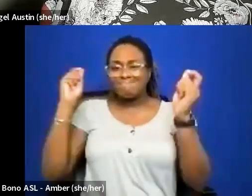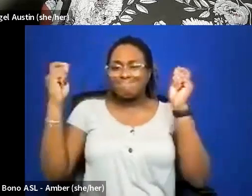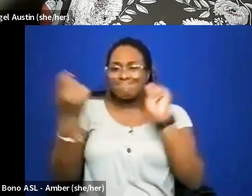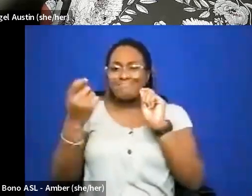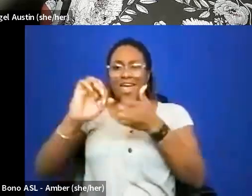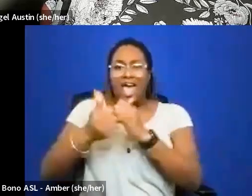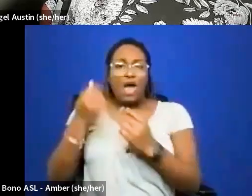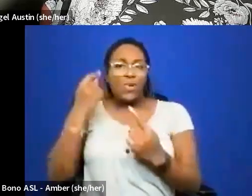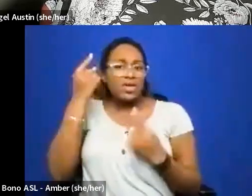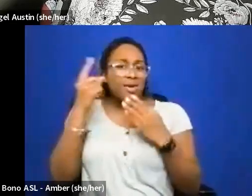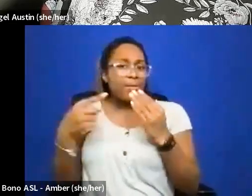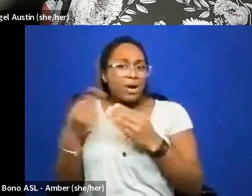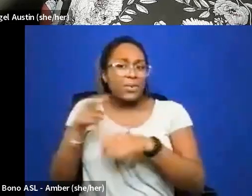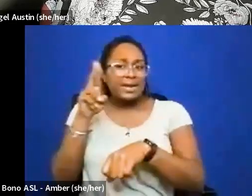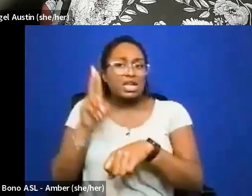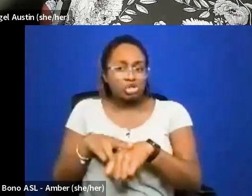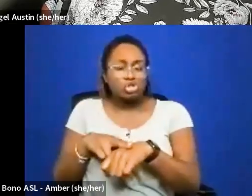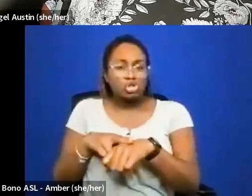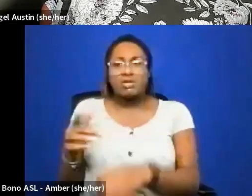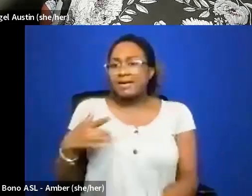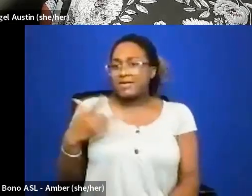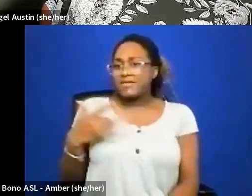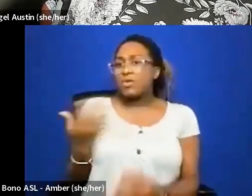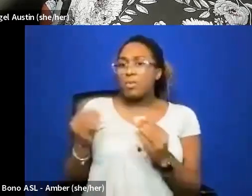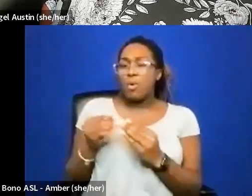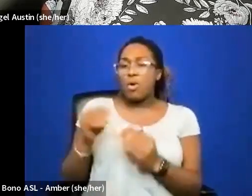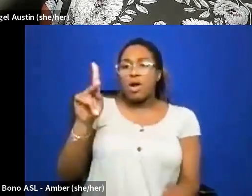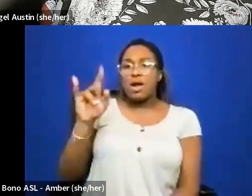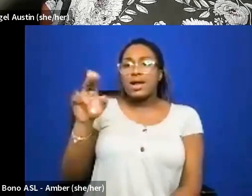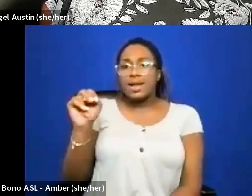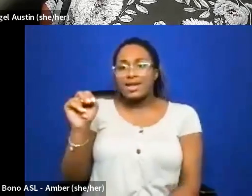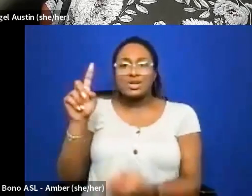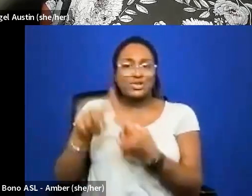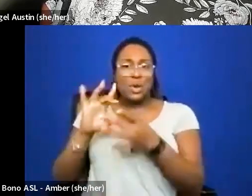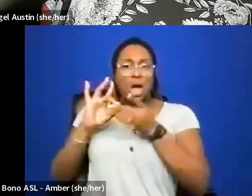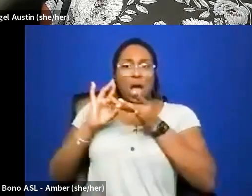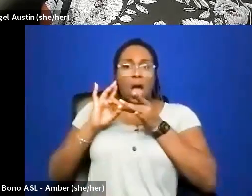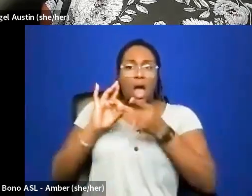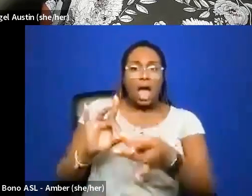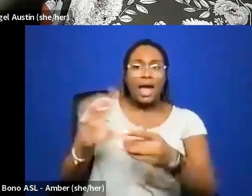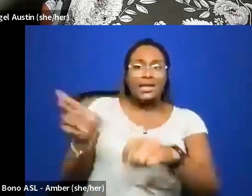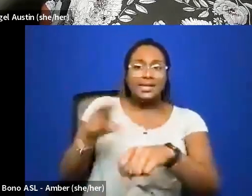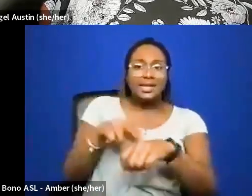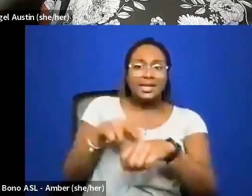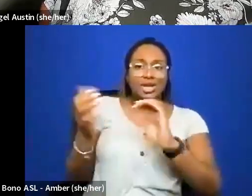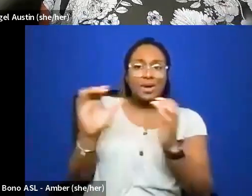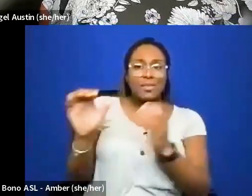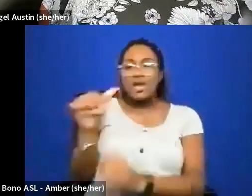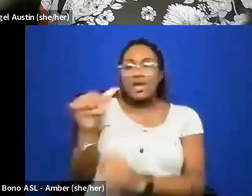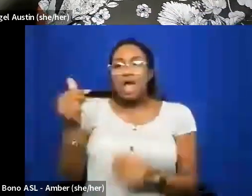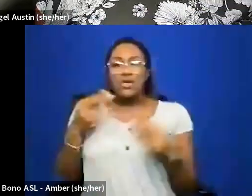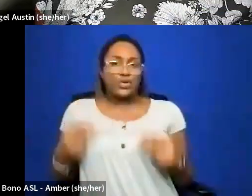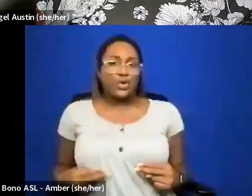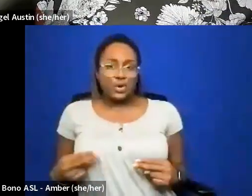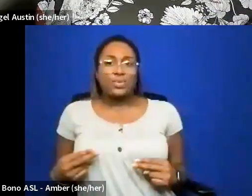and i feel more kin to nature than i do to other human beings and definitely than i